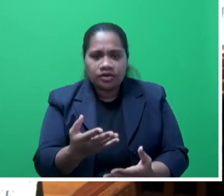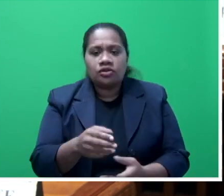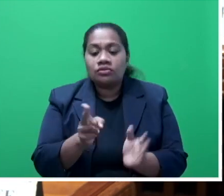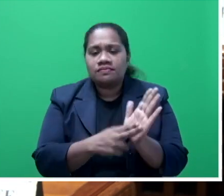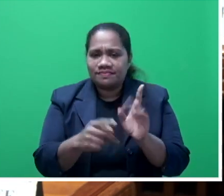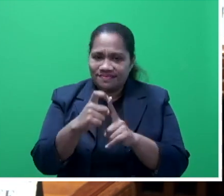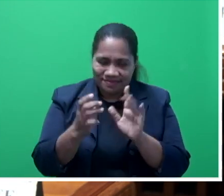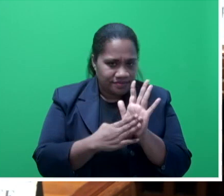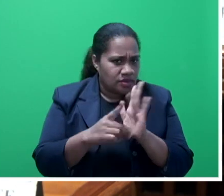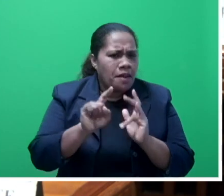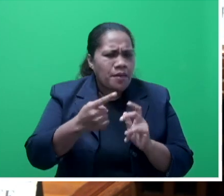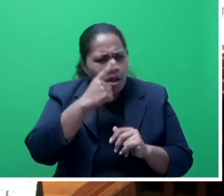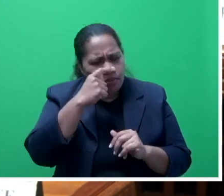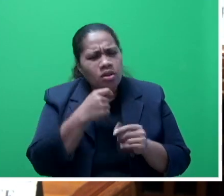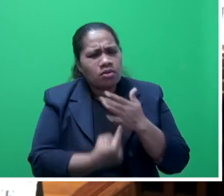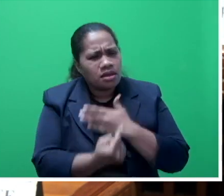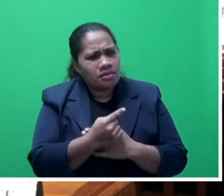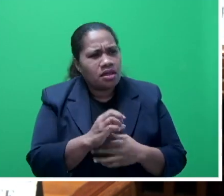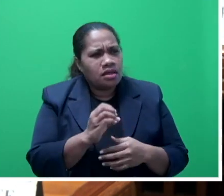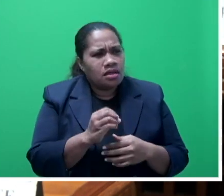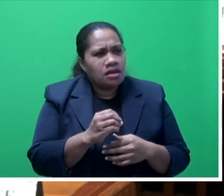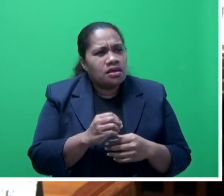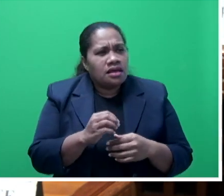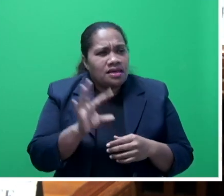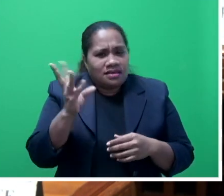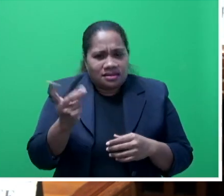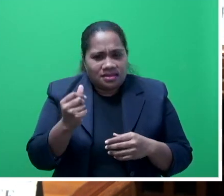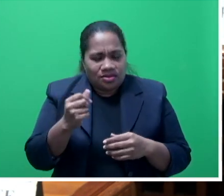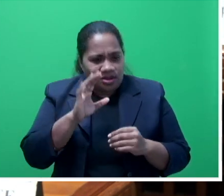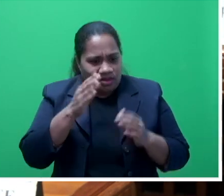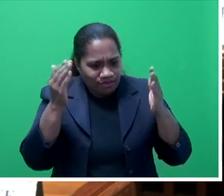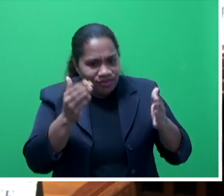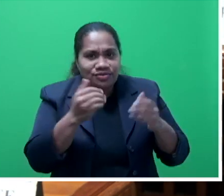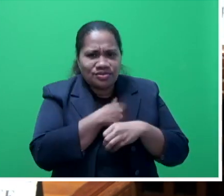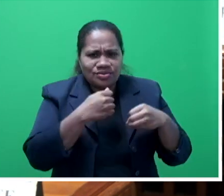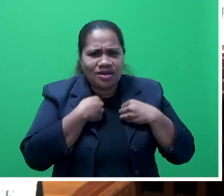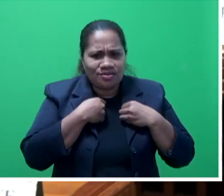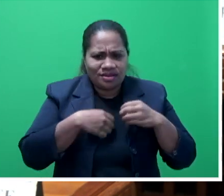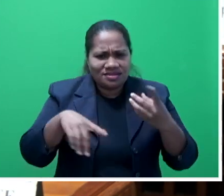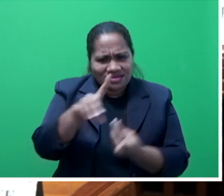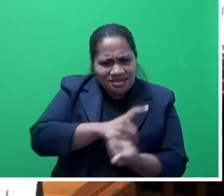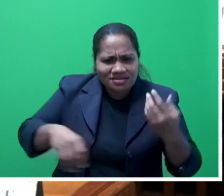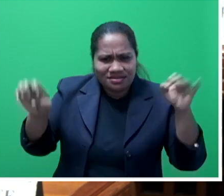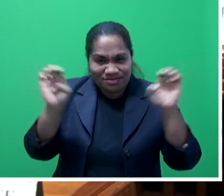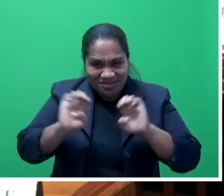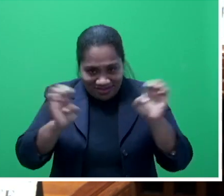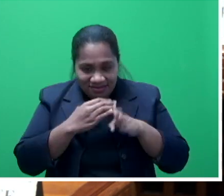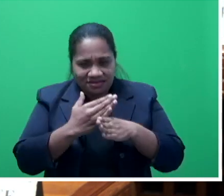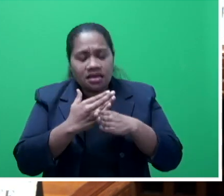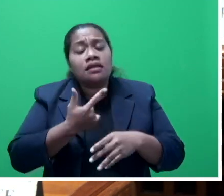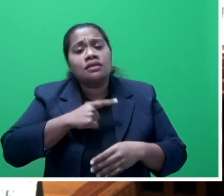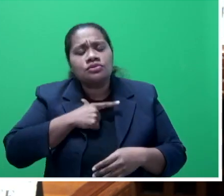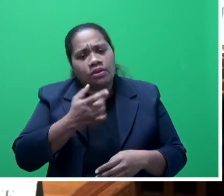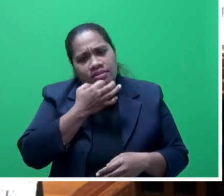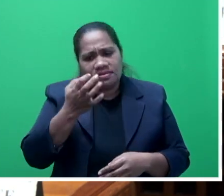probably are so used to our disaster emergency framework and that is why they are asking the role of